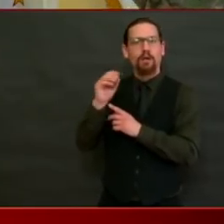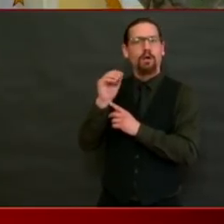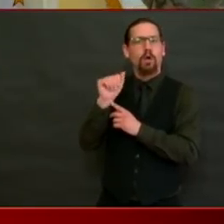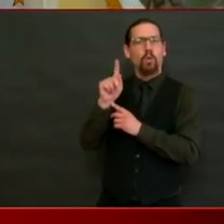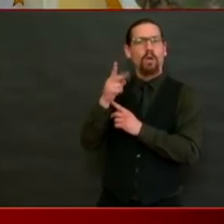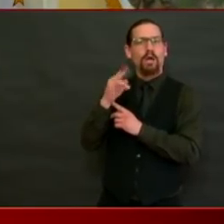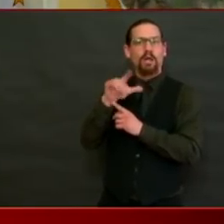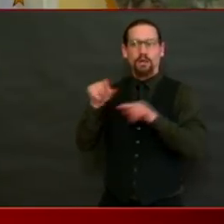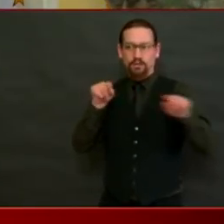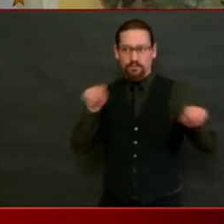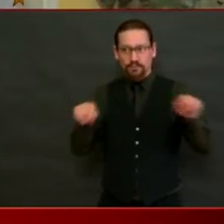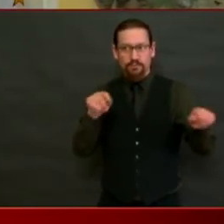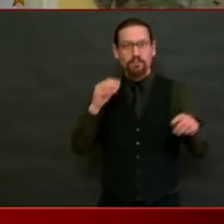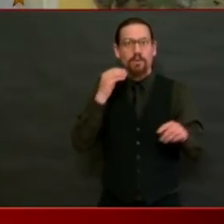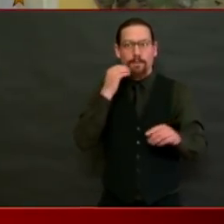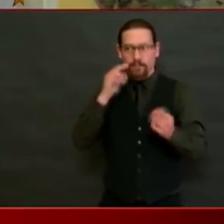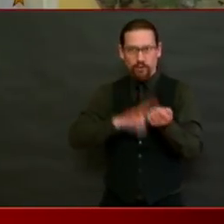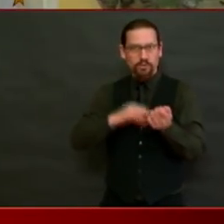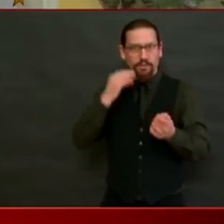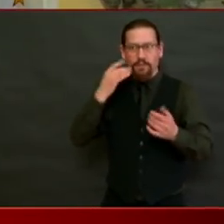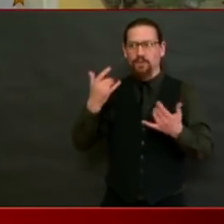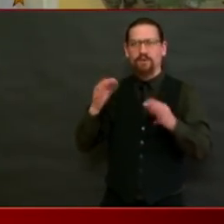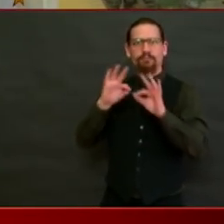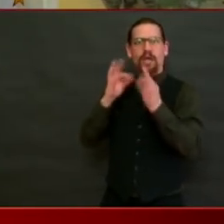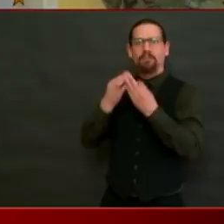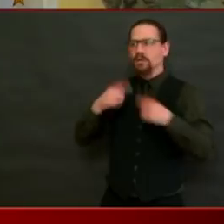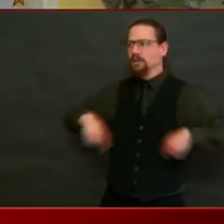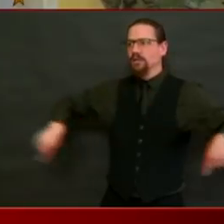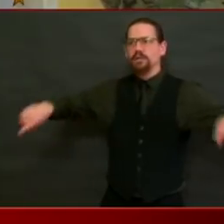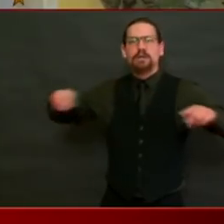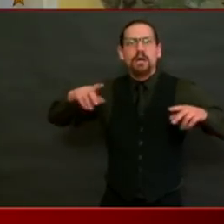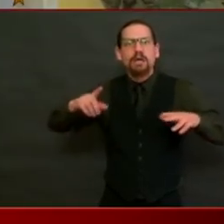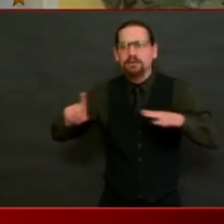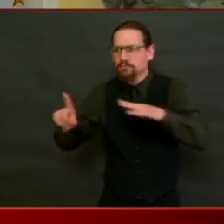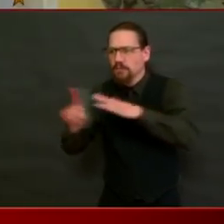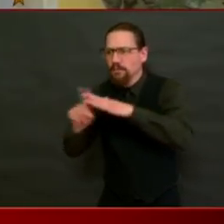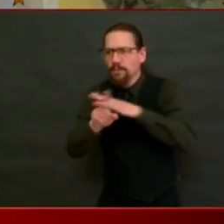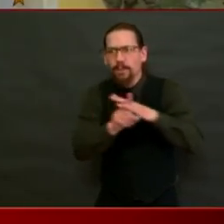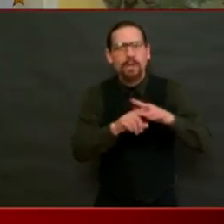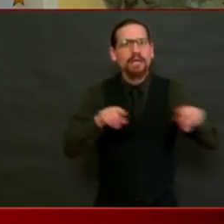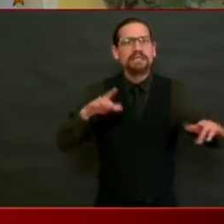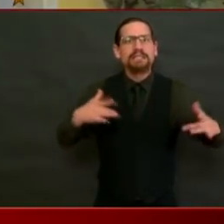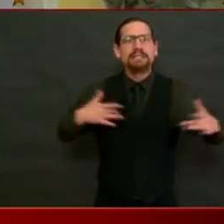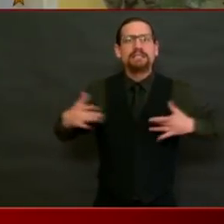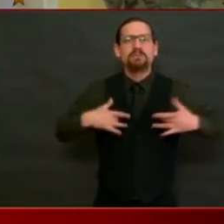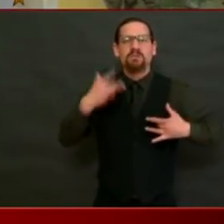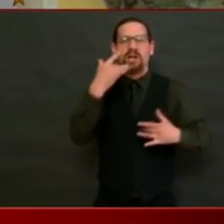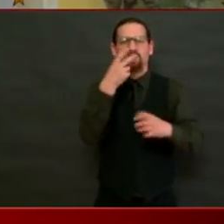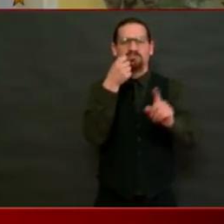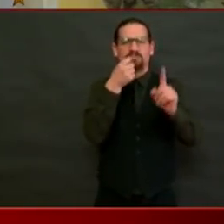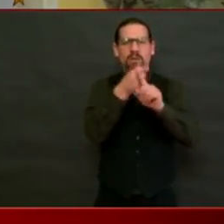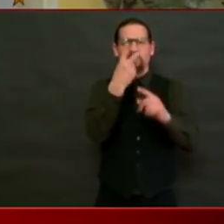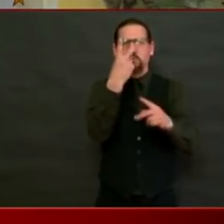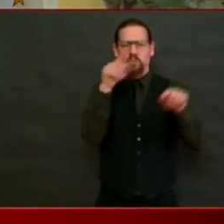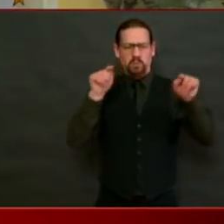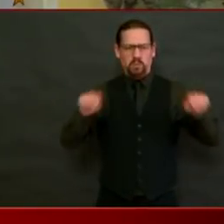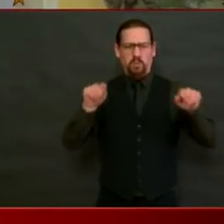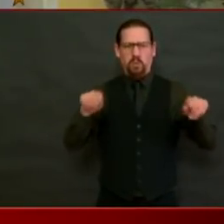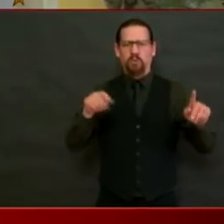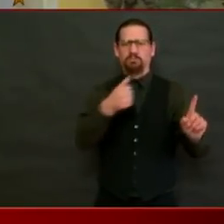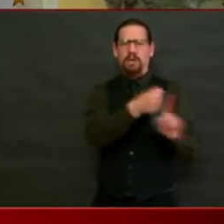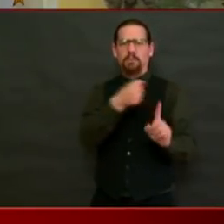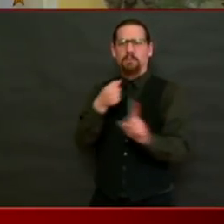have such high case numbers compared to others? We want all families of loved ones in nursing